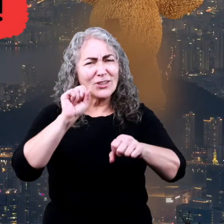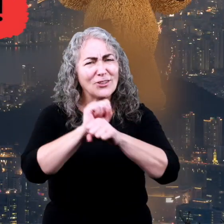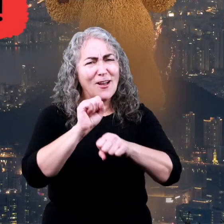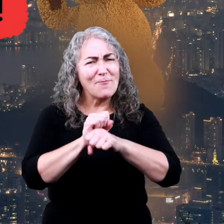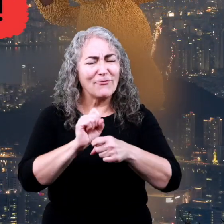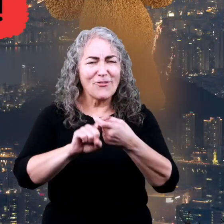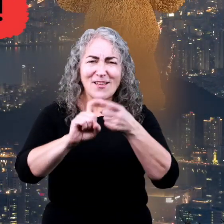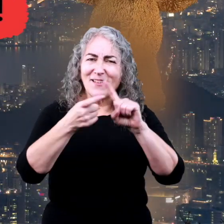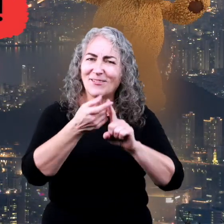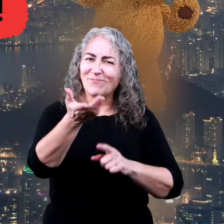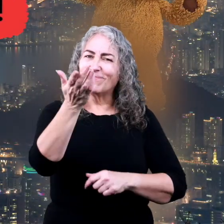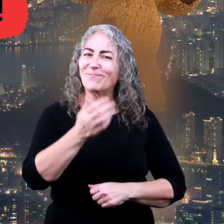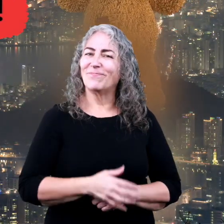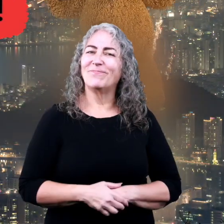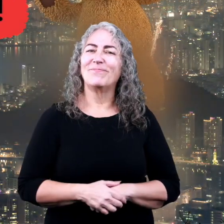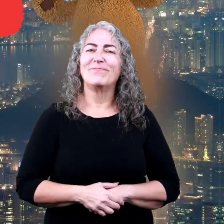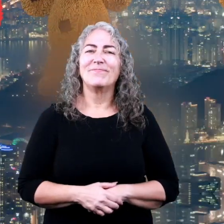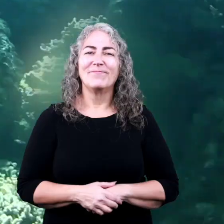Great job, friends!